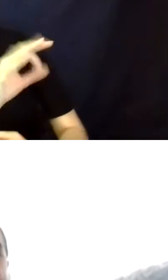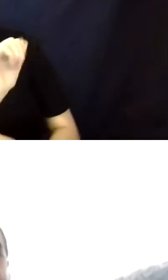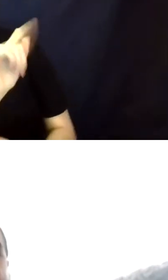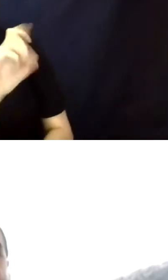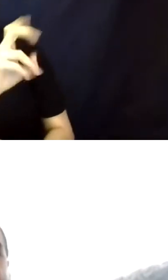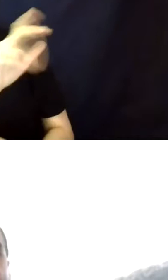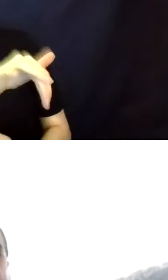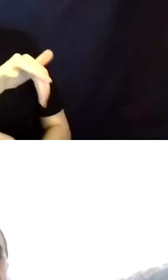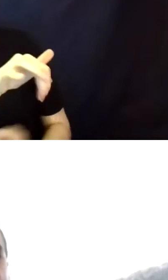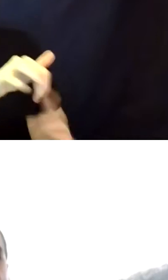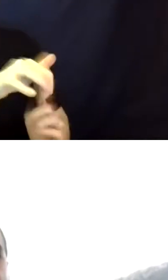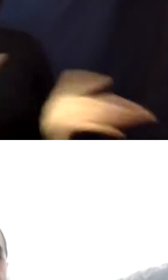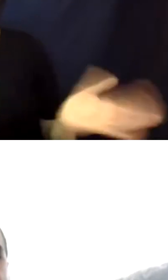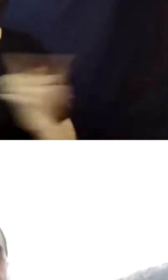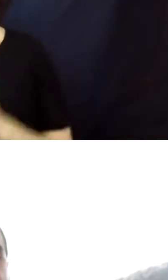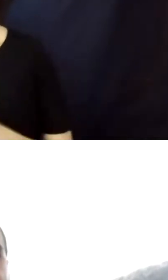mental health mandate?